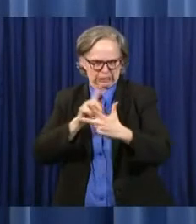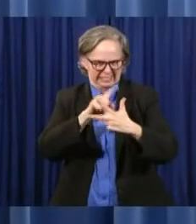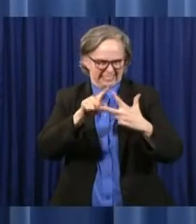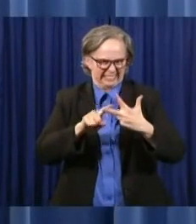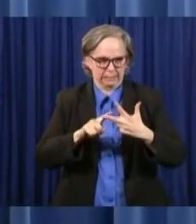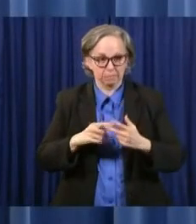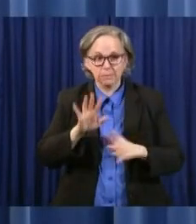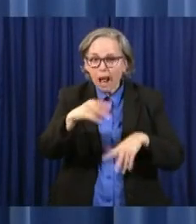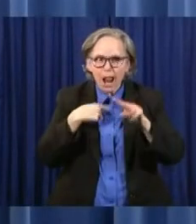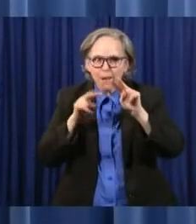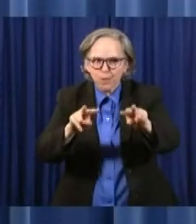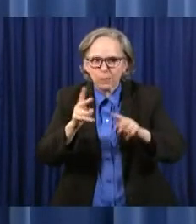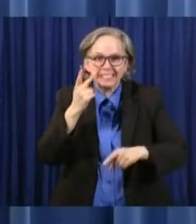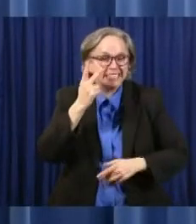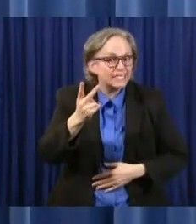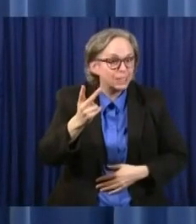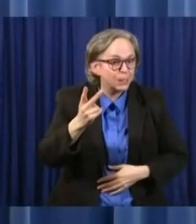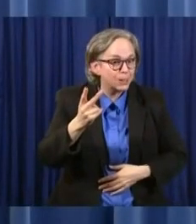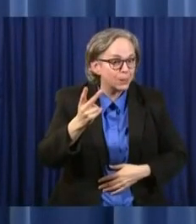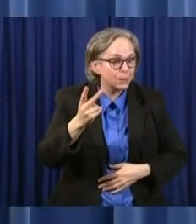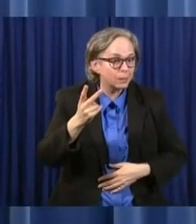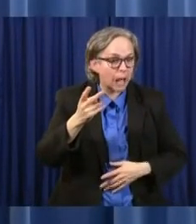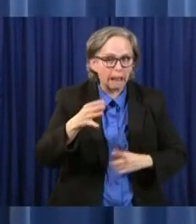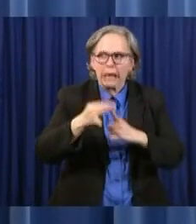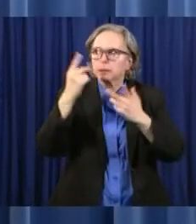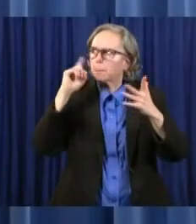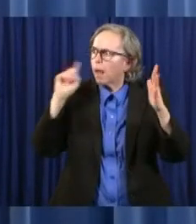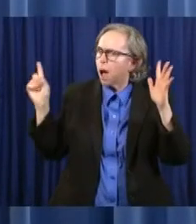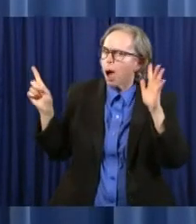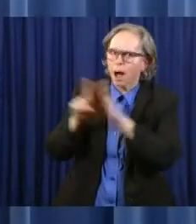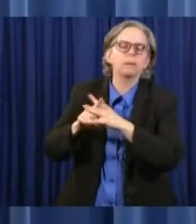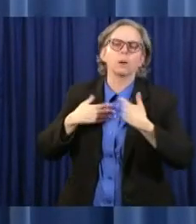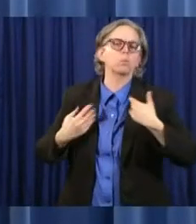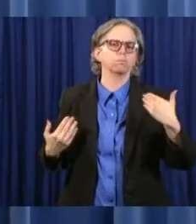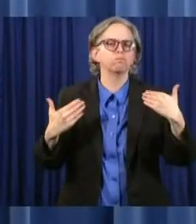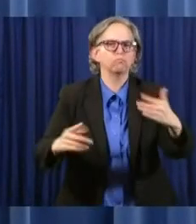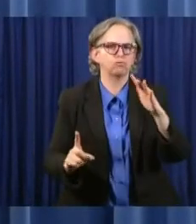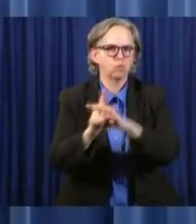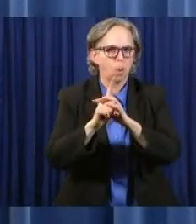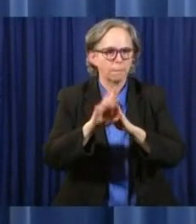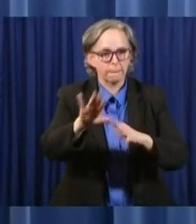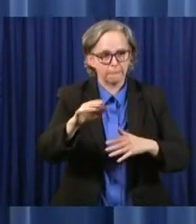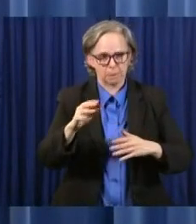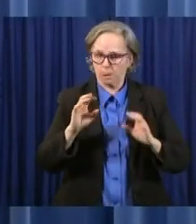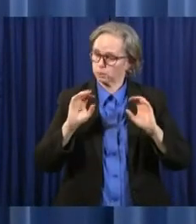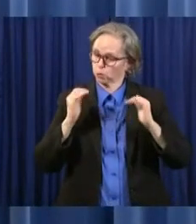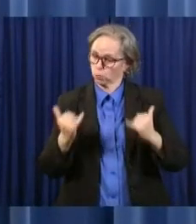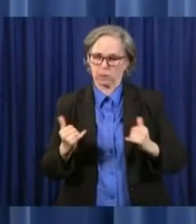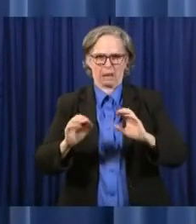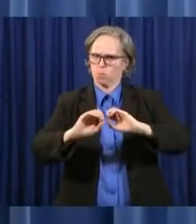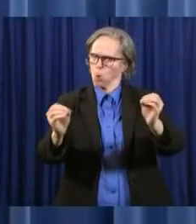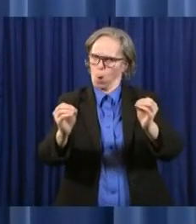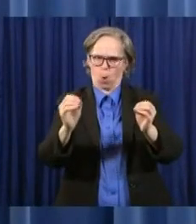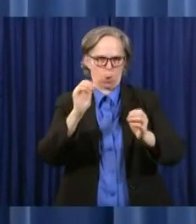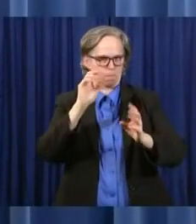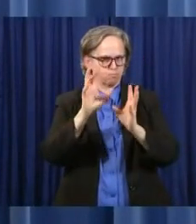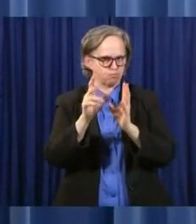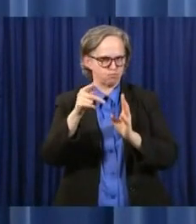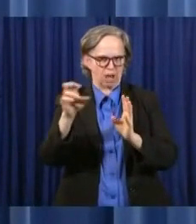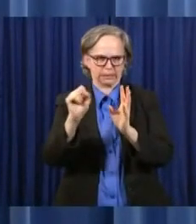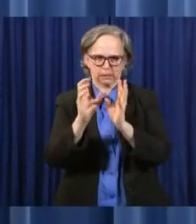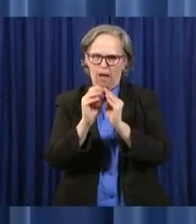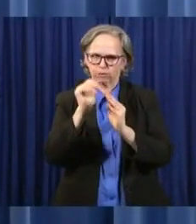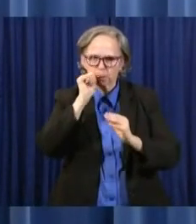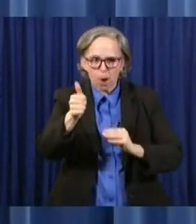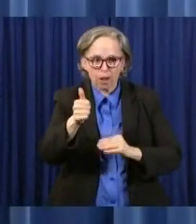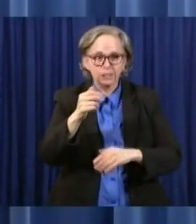something unforeseen when we need to come back here tomorrow. We probably will not be here tomorrow. We look forward to seeing you all on Thursday.